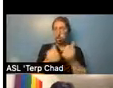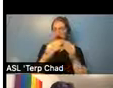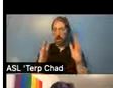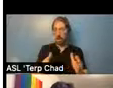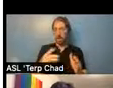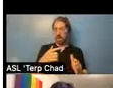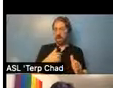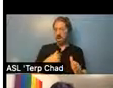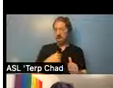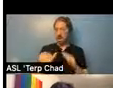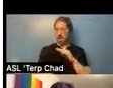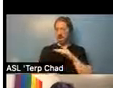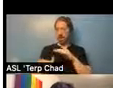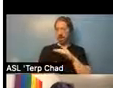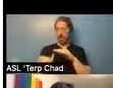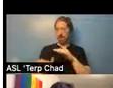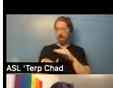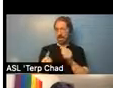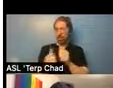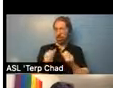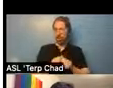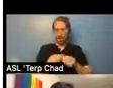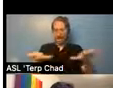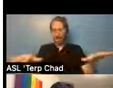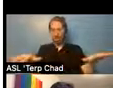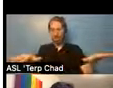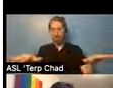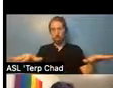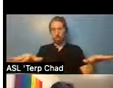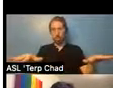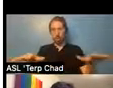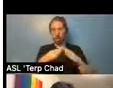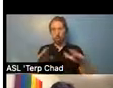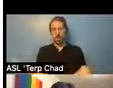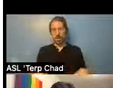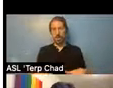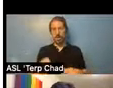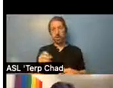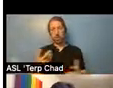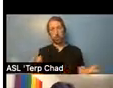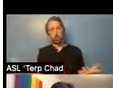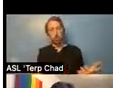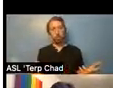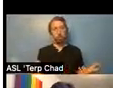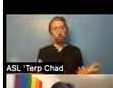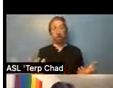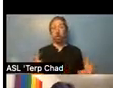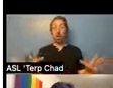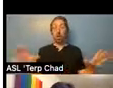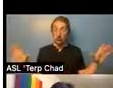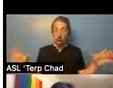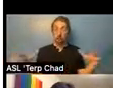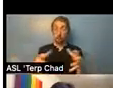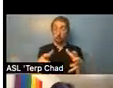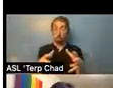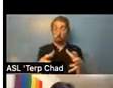support, uh, my scouting site housing, uh, and yeah. So, uh, you know, with, organizing and other,